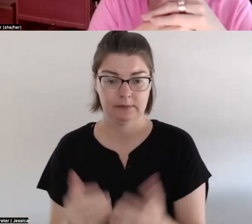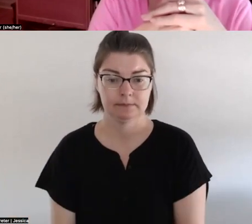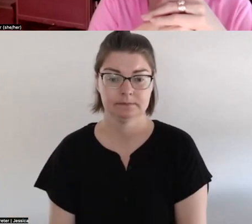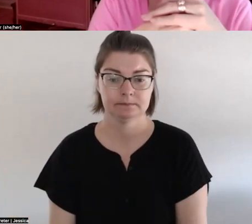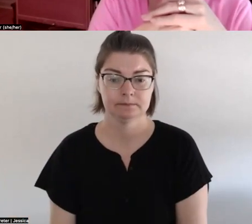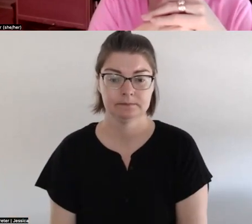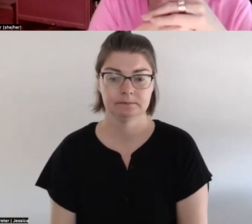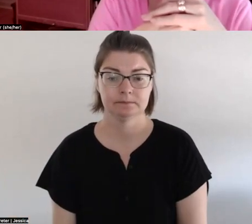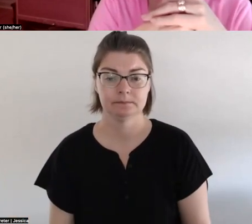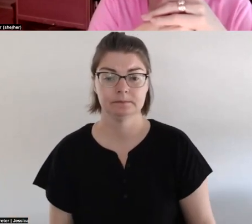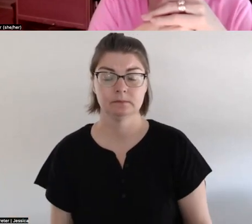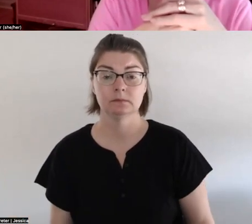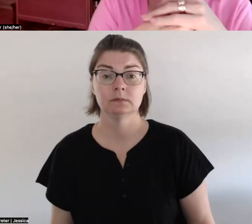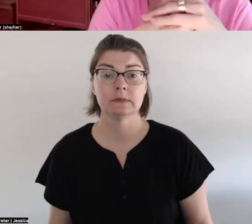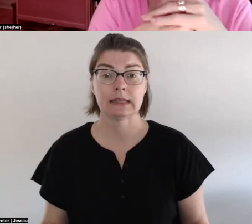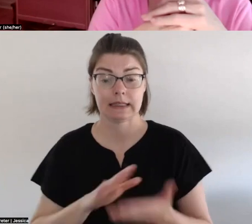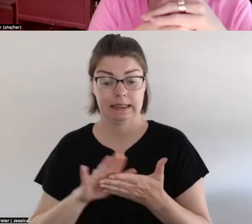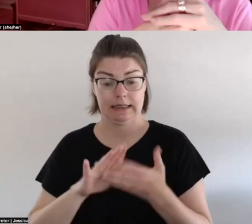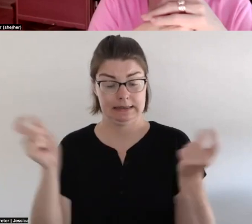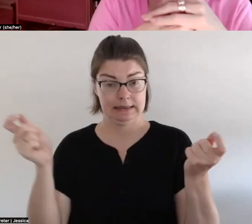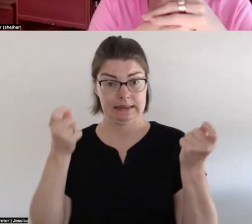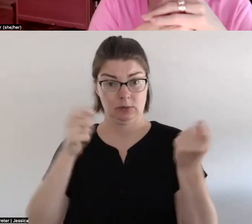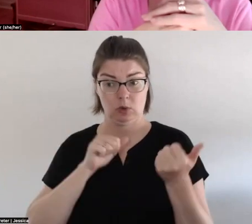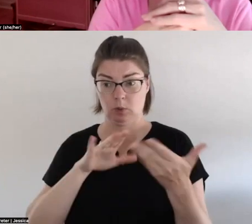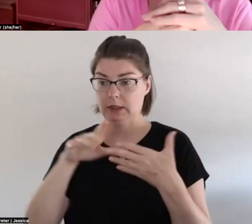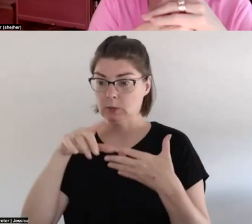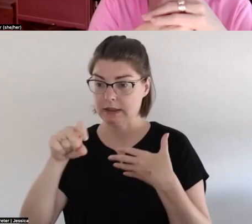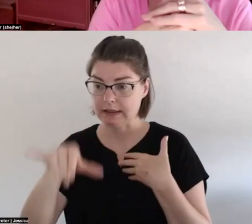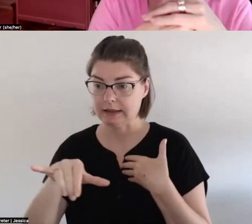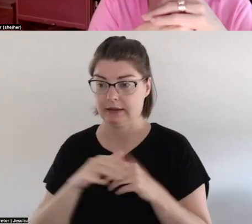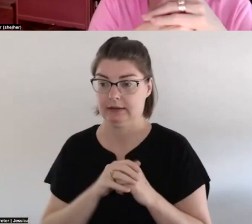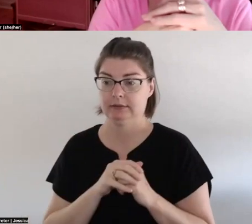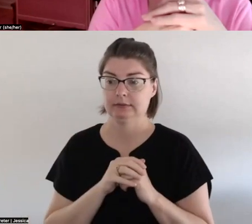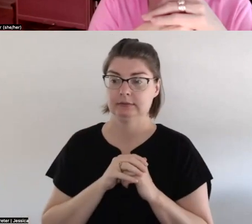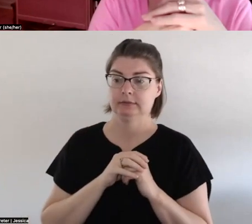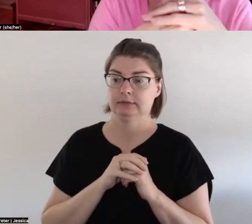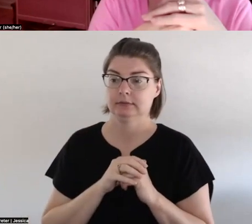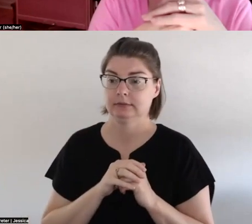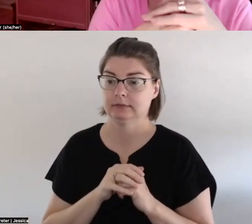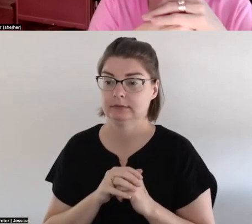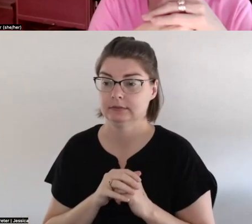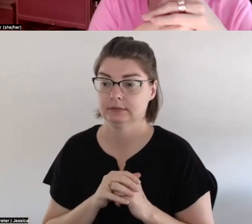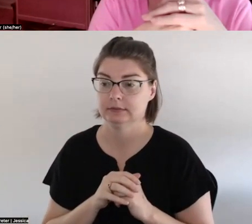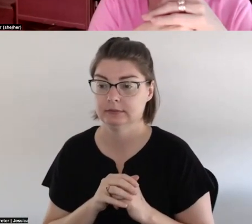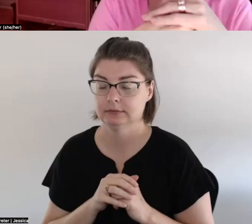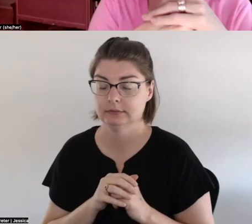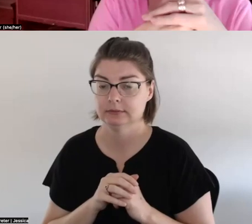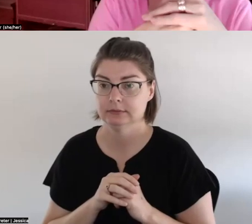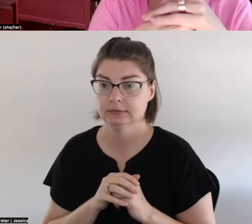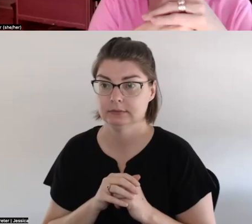cleansing ceremonial ways to be able to integrate to to um